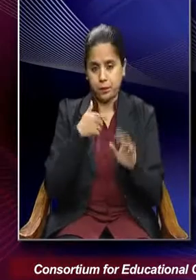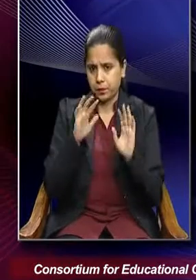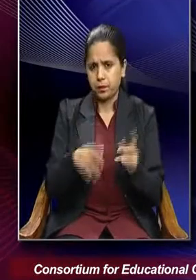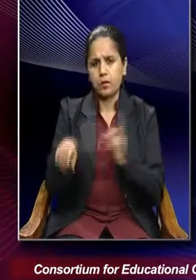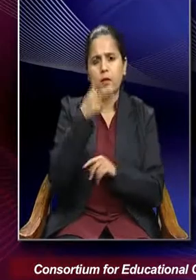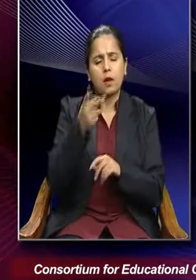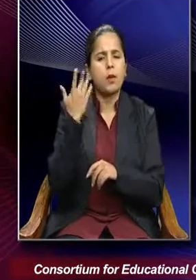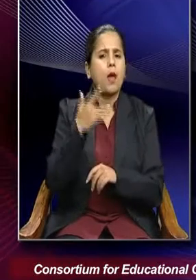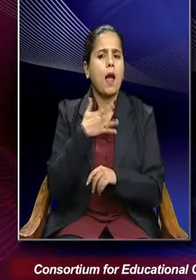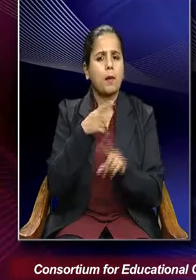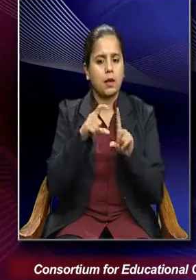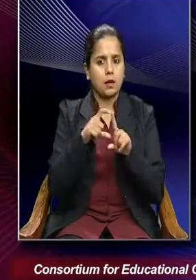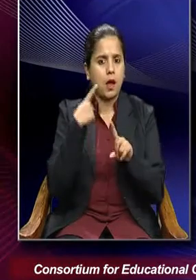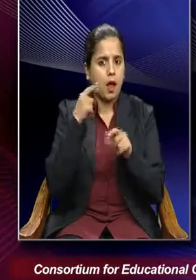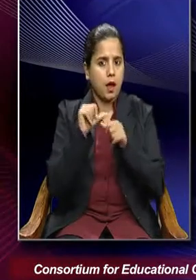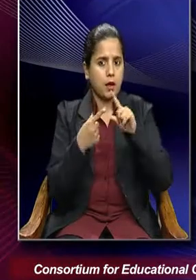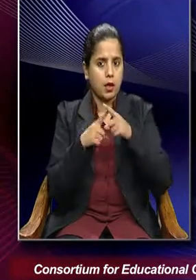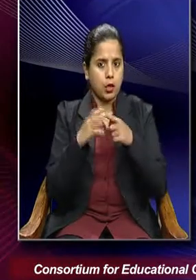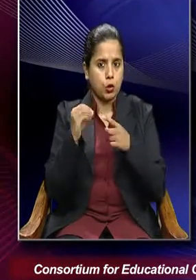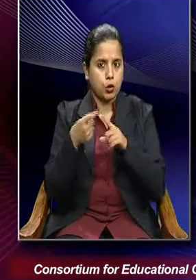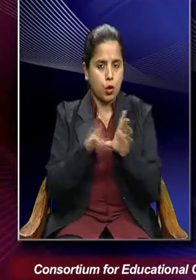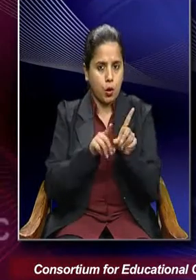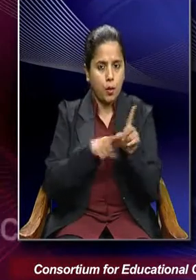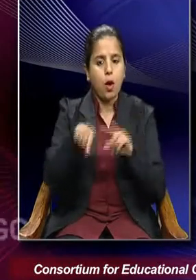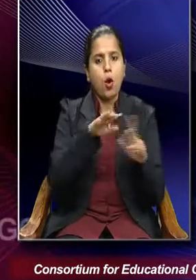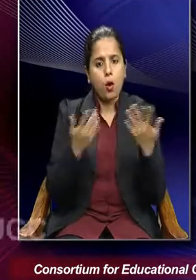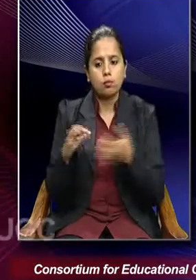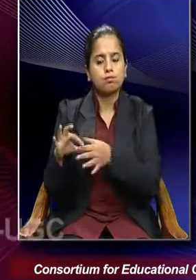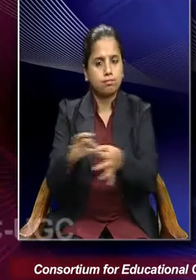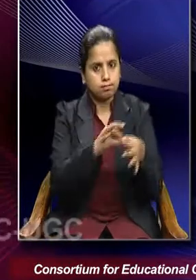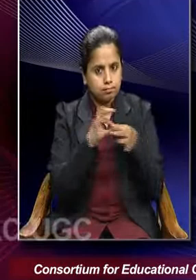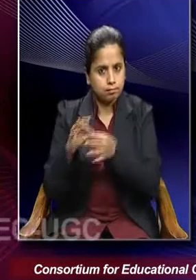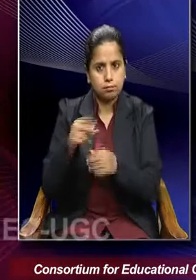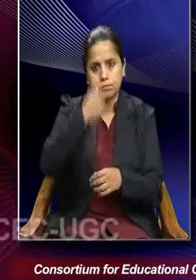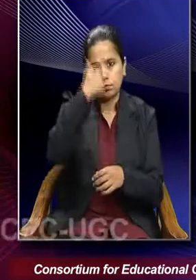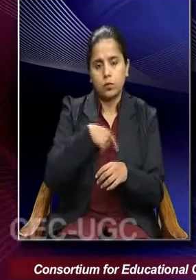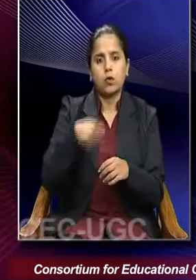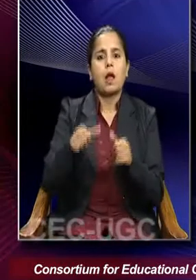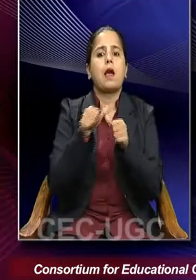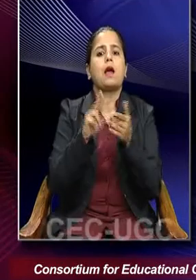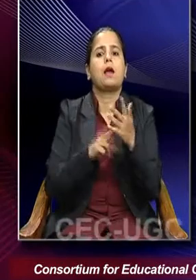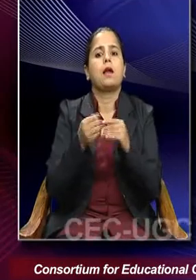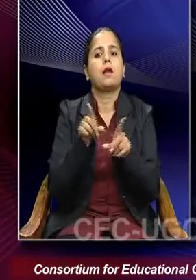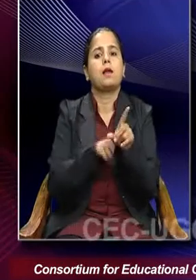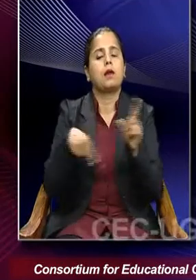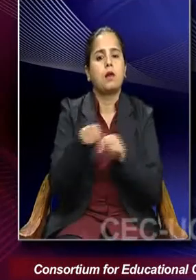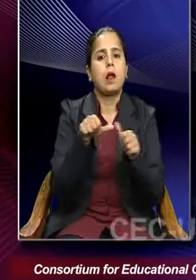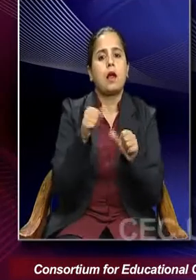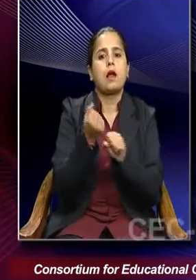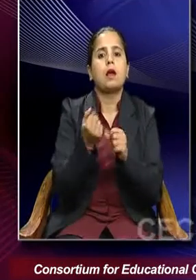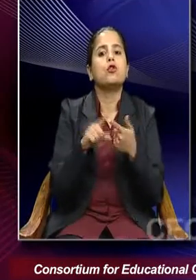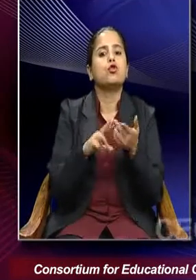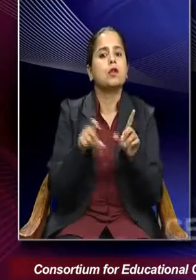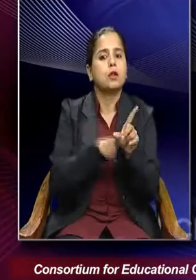dichotomy between the individual and collective and also what Anthony Gideon calls agency versus structure.